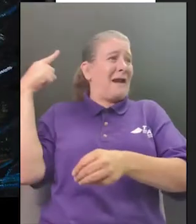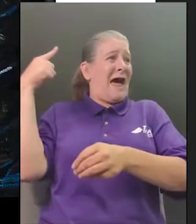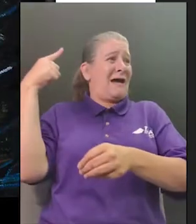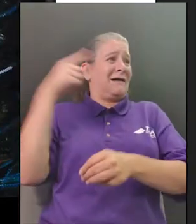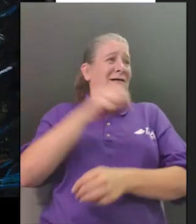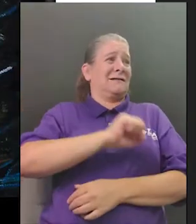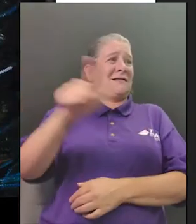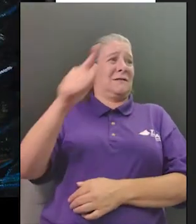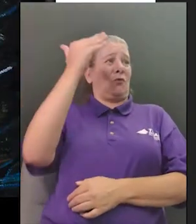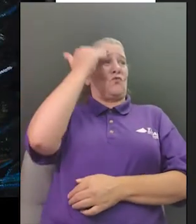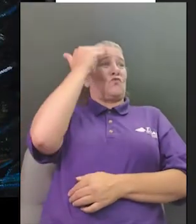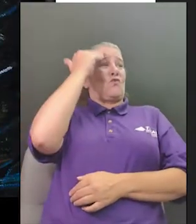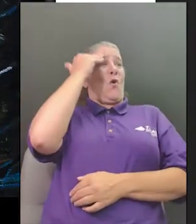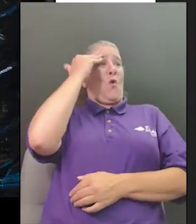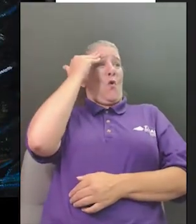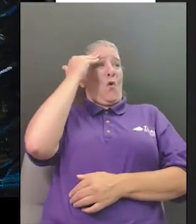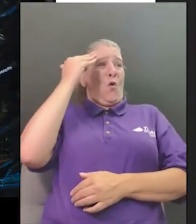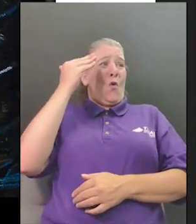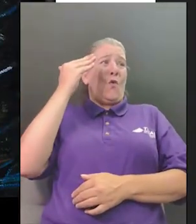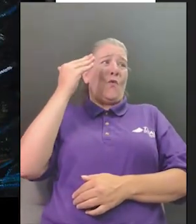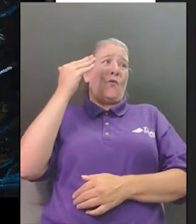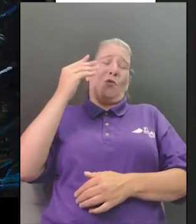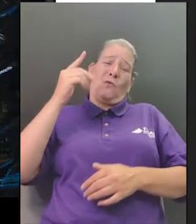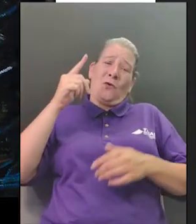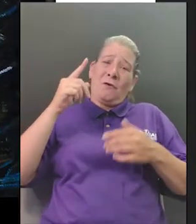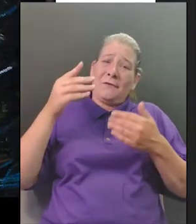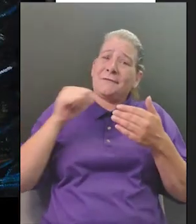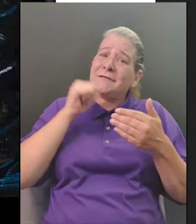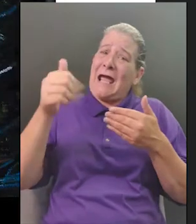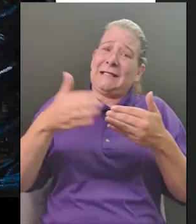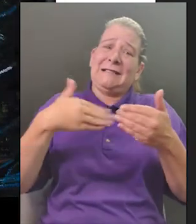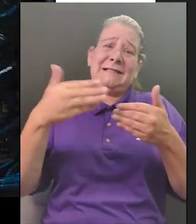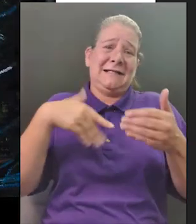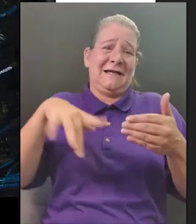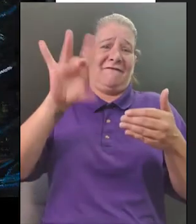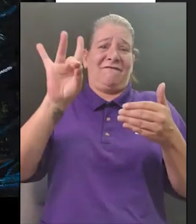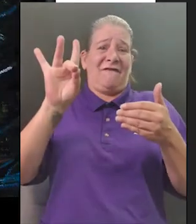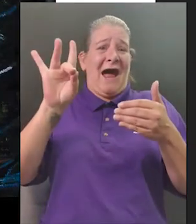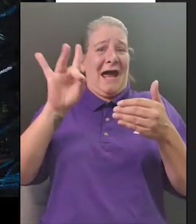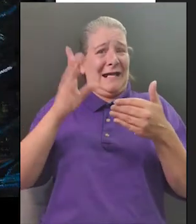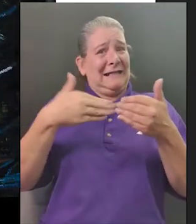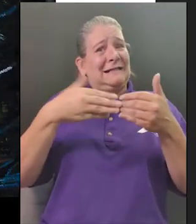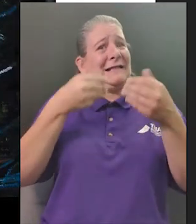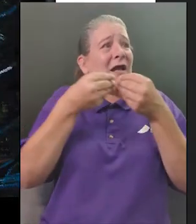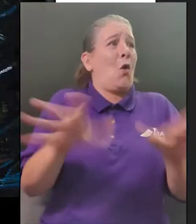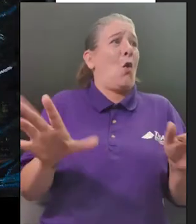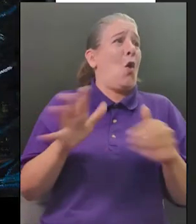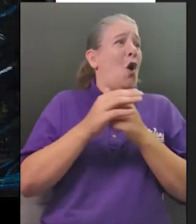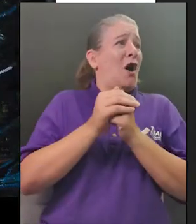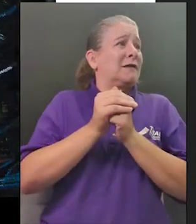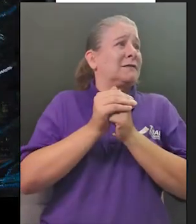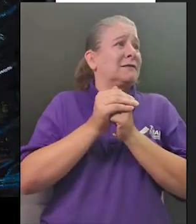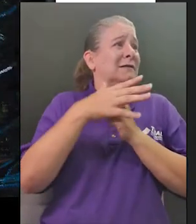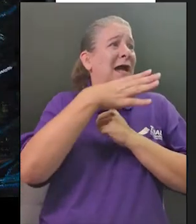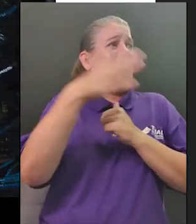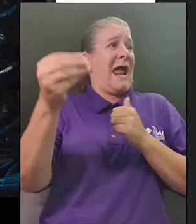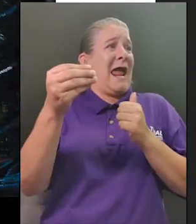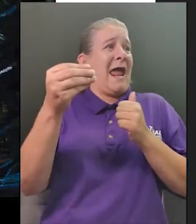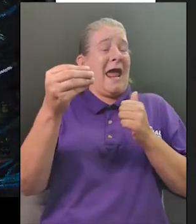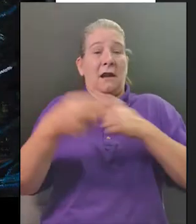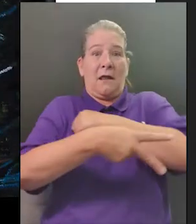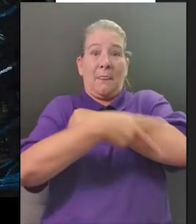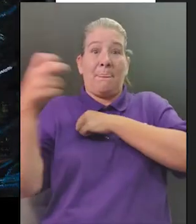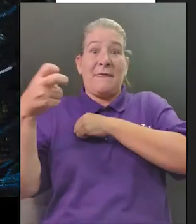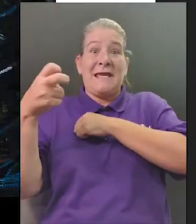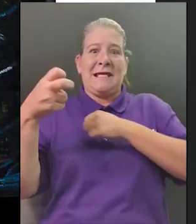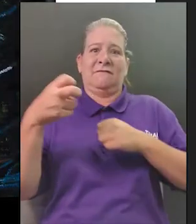thieves could be lurking holding tight she leaned close to star's back we can do it star climbing